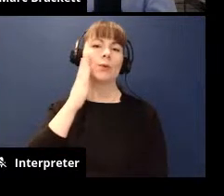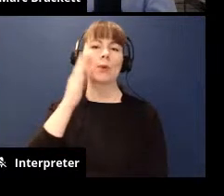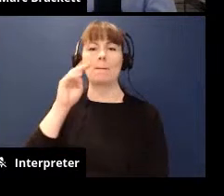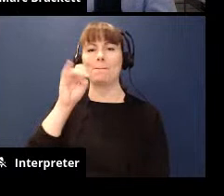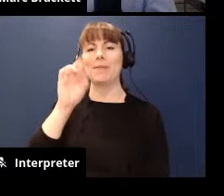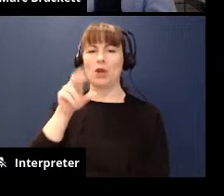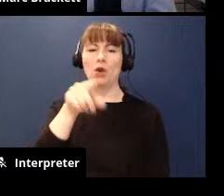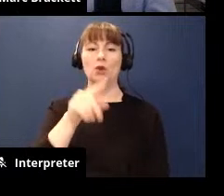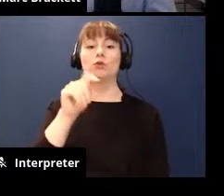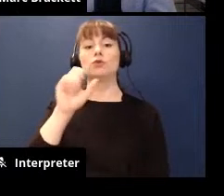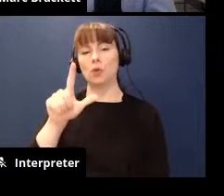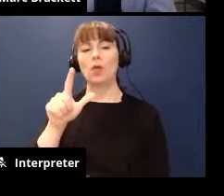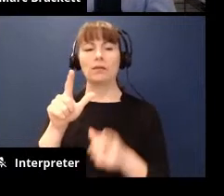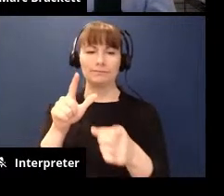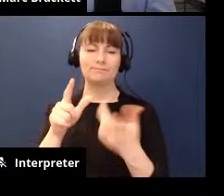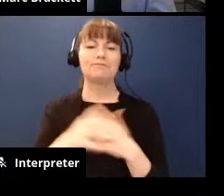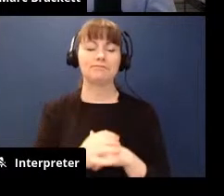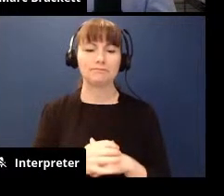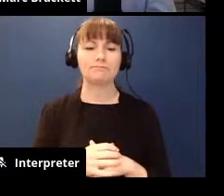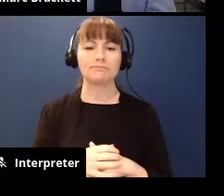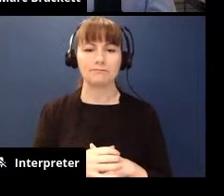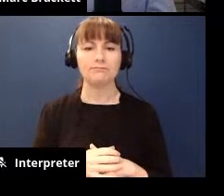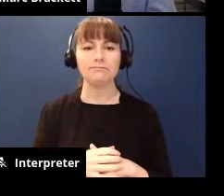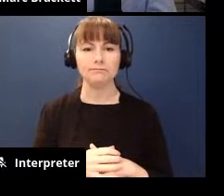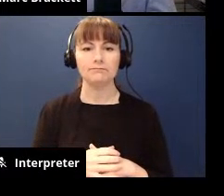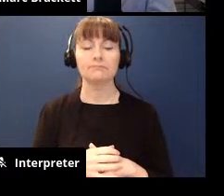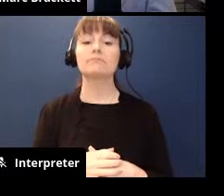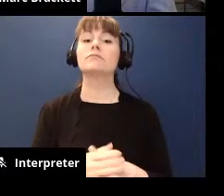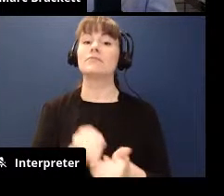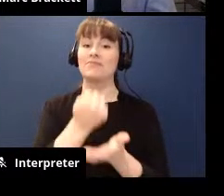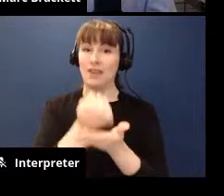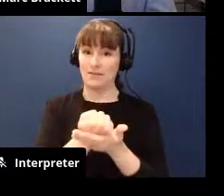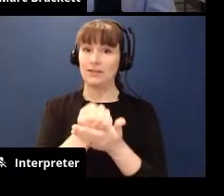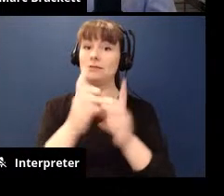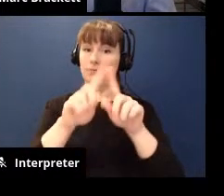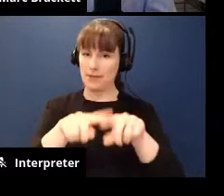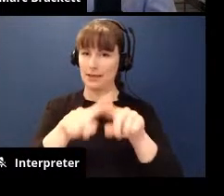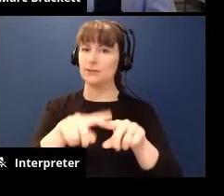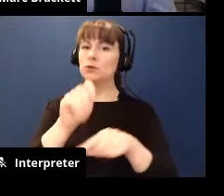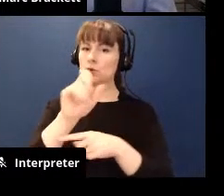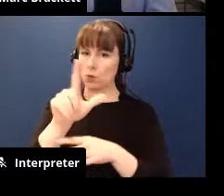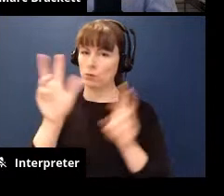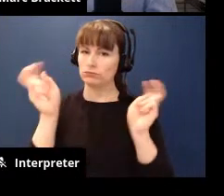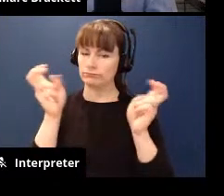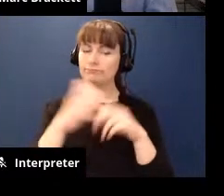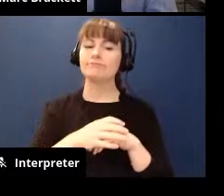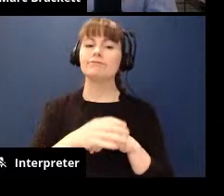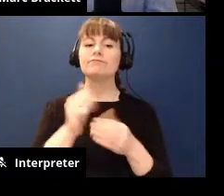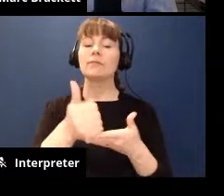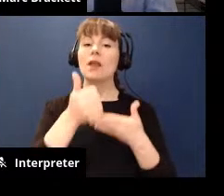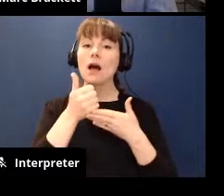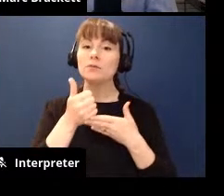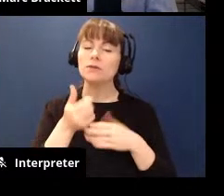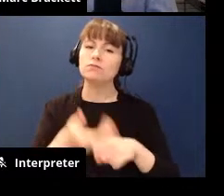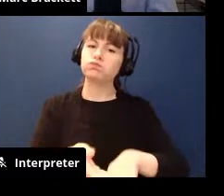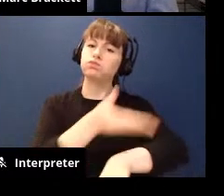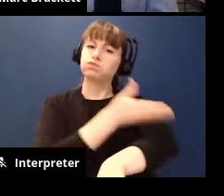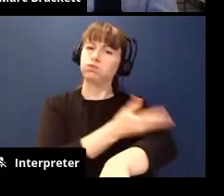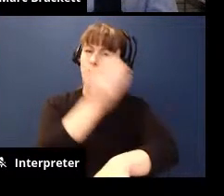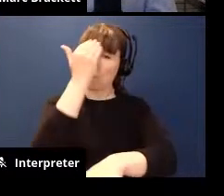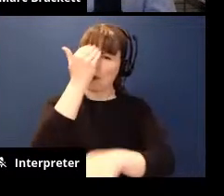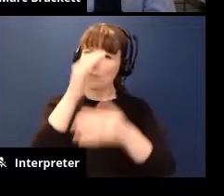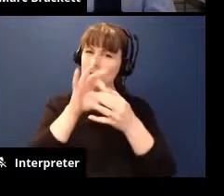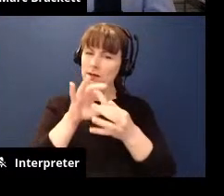is our tool we call it the mood meter it's an evidence-based tool to help us build greater awareness about our